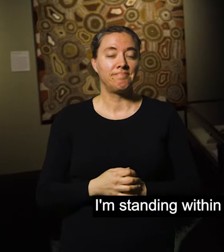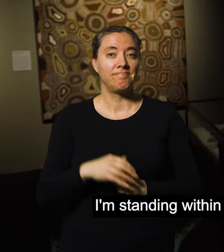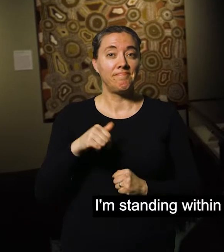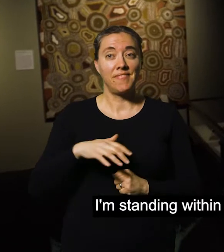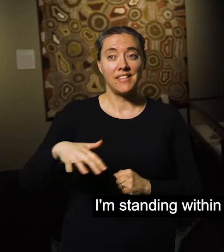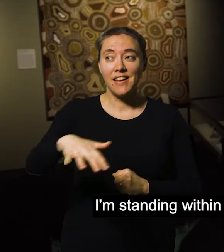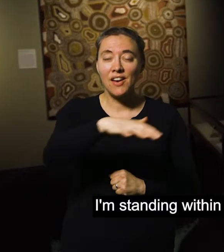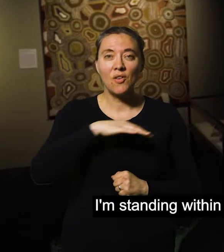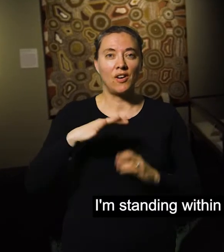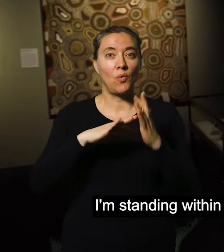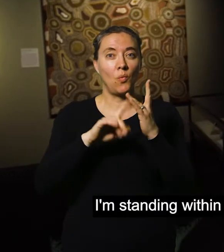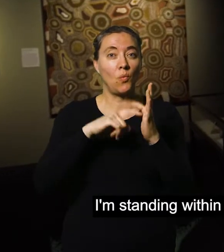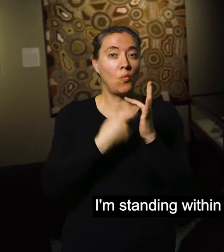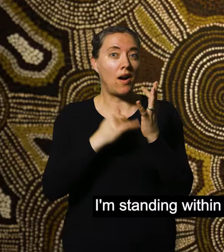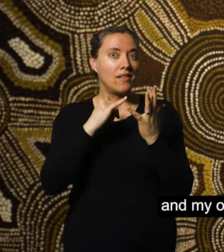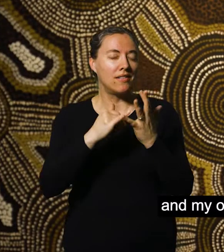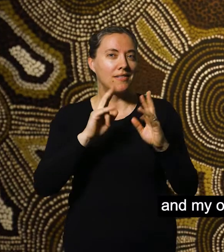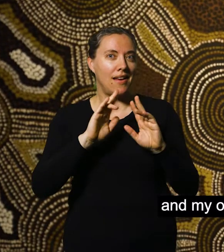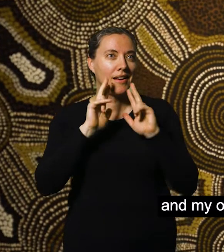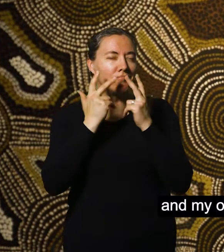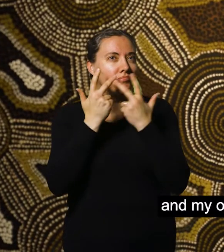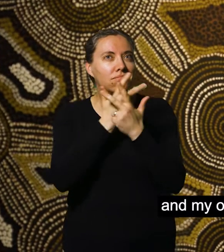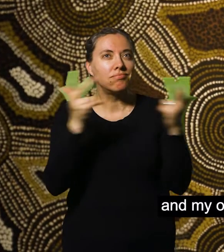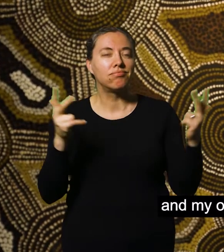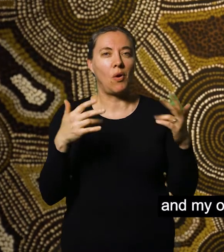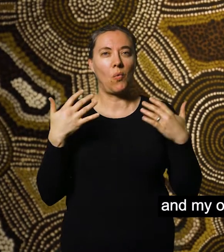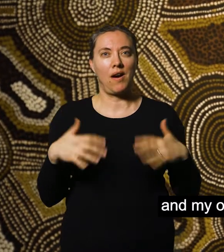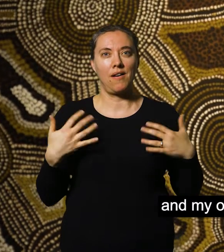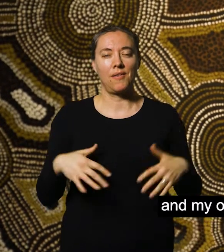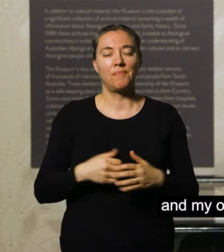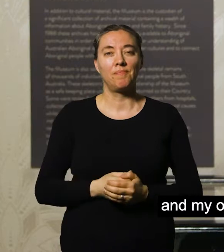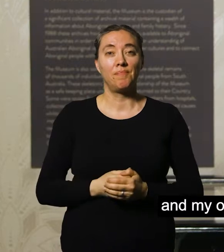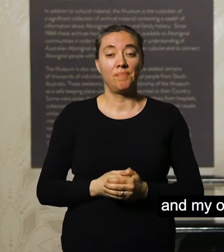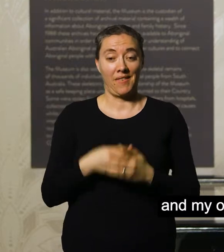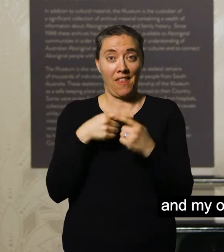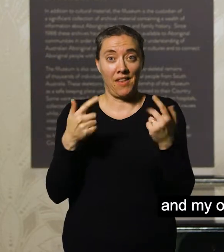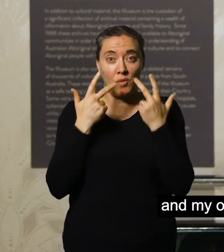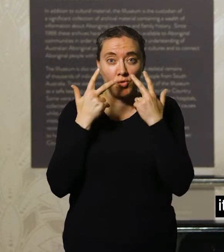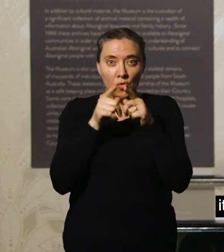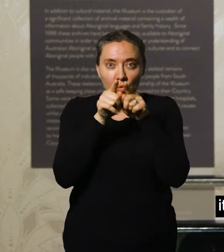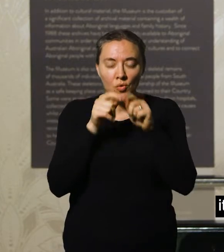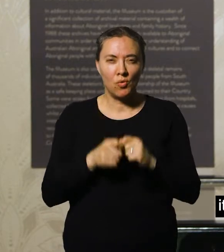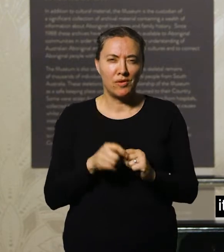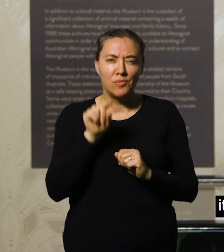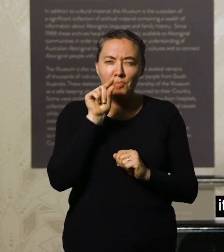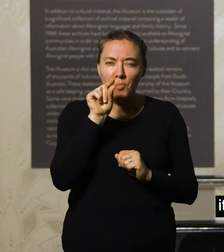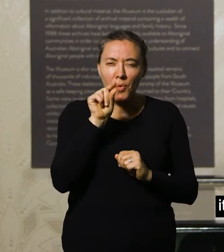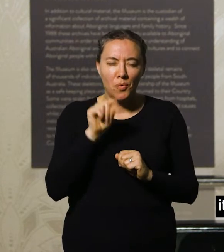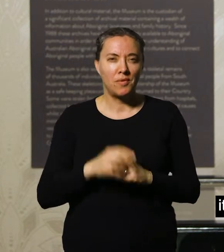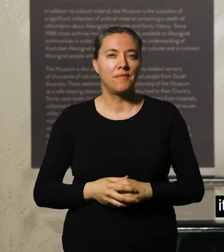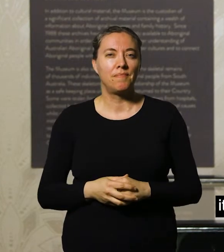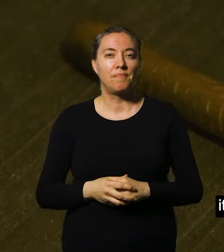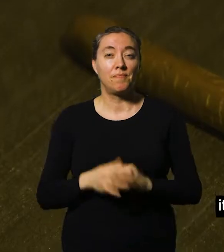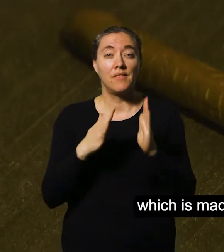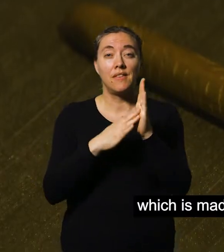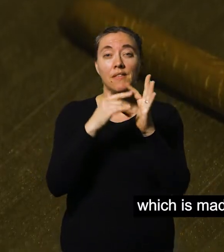New Wonders Exhibition which is currently on. My object today is an item that's quite small. It's an Aboriginal